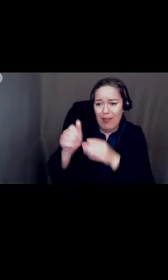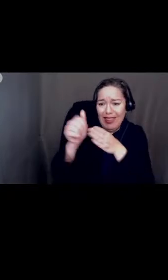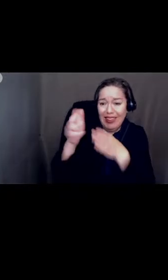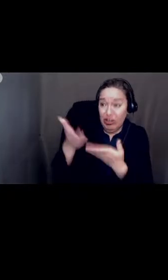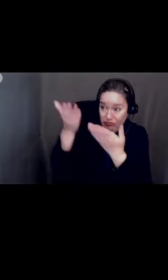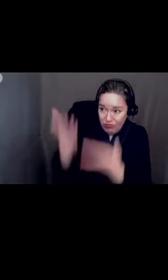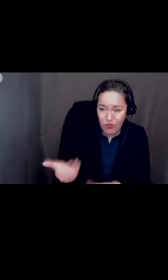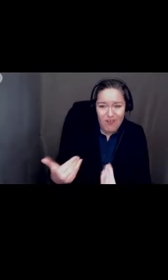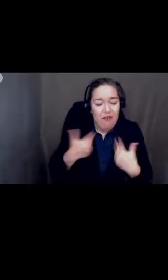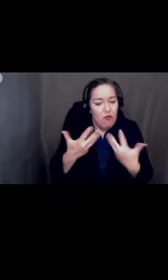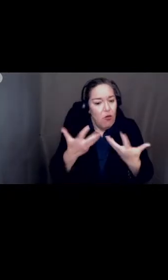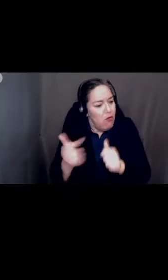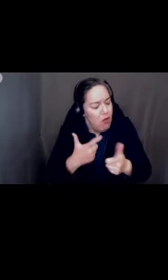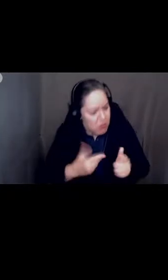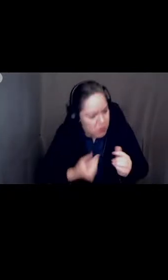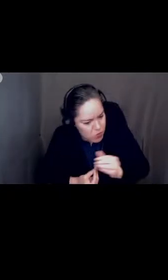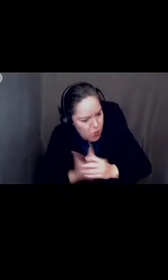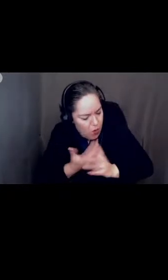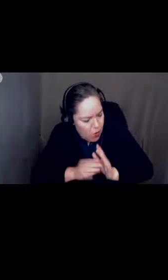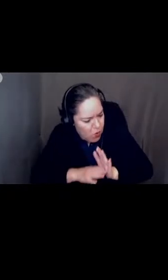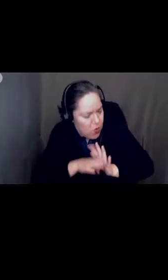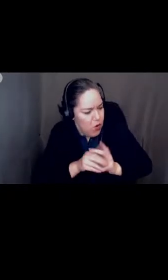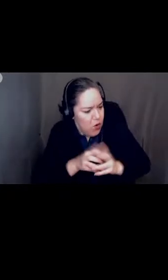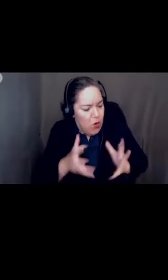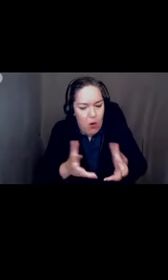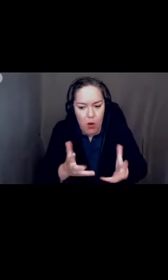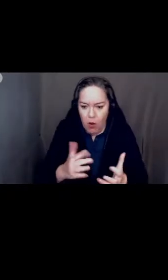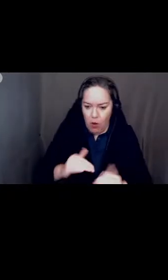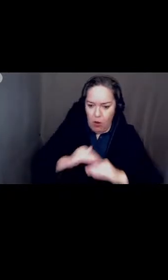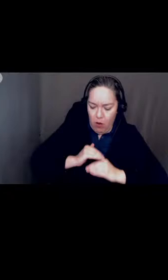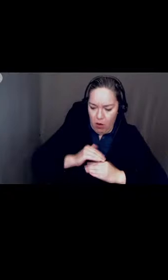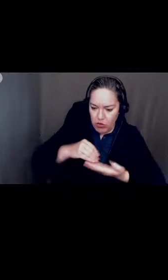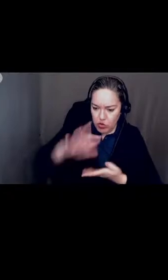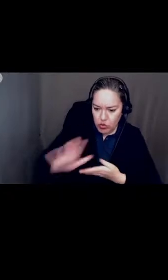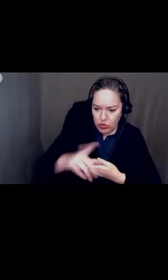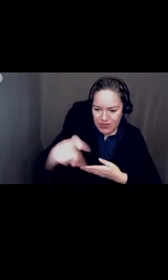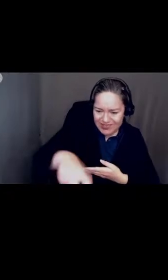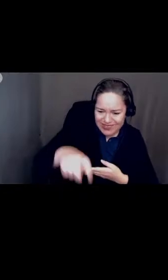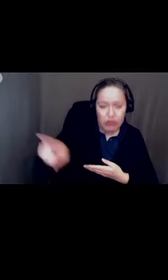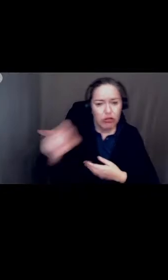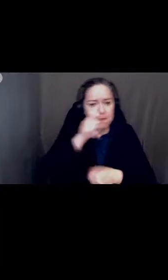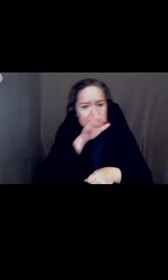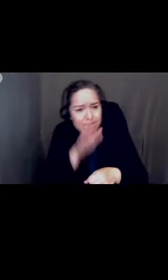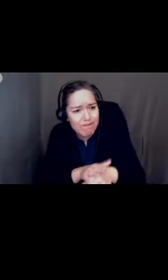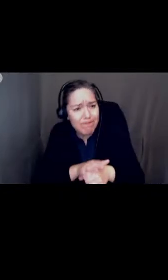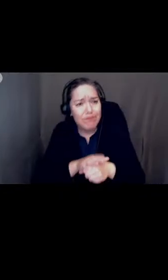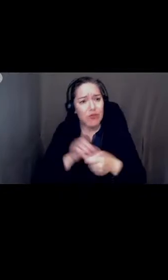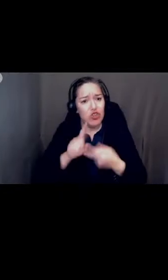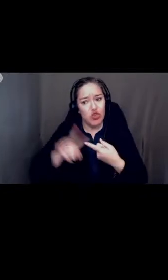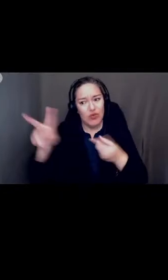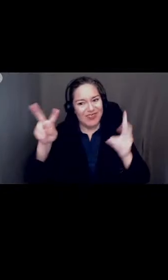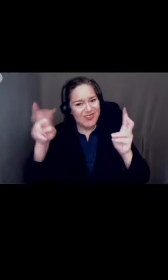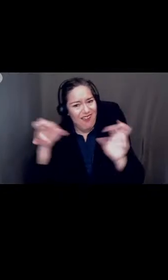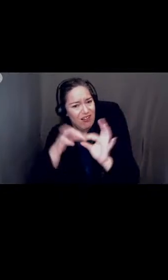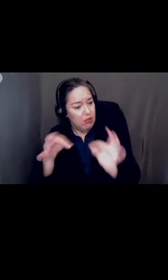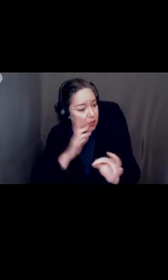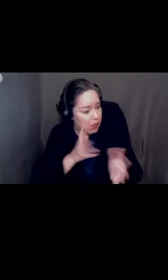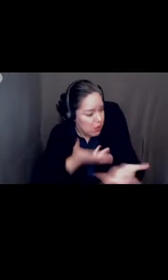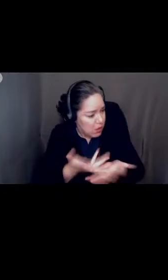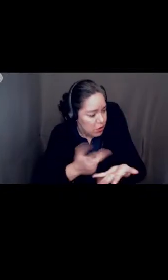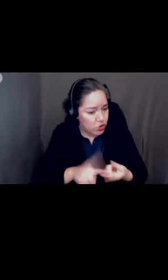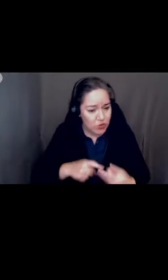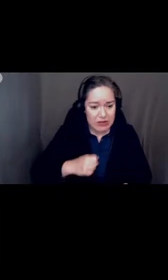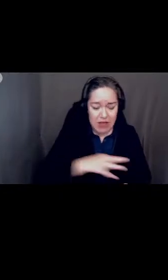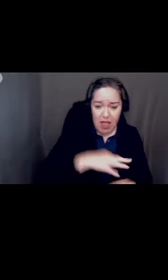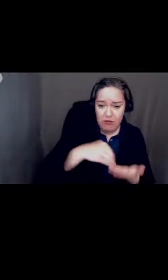collaborate to meet the needs of our students her encouragement support and commitment to her title and staff has truly made all the difference for